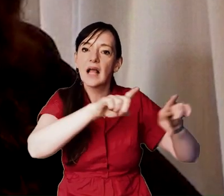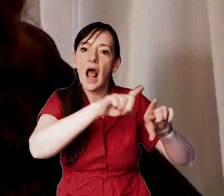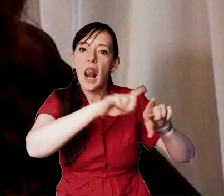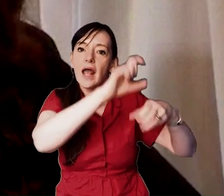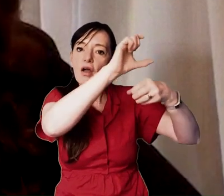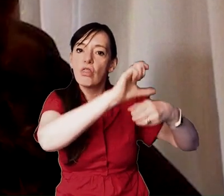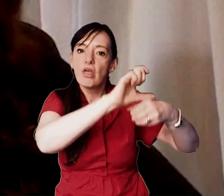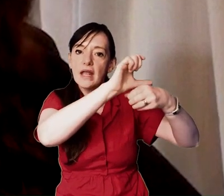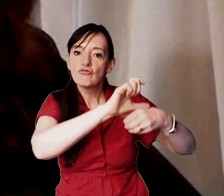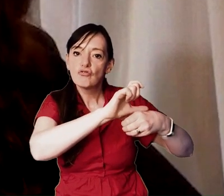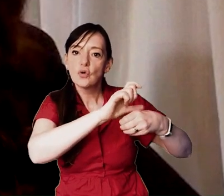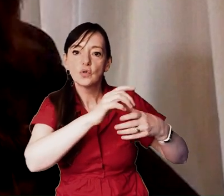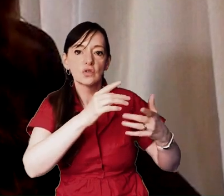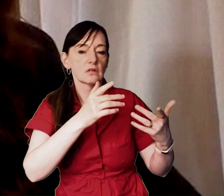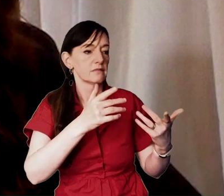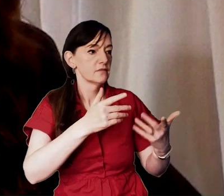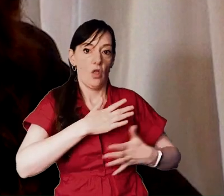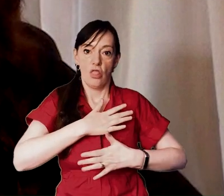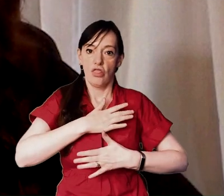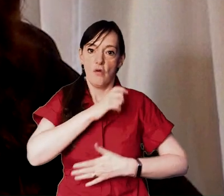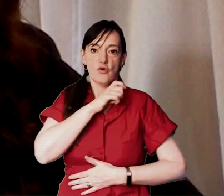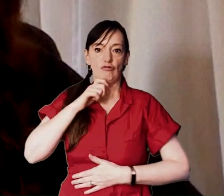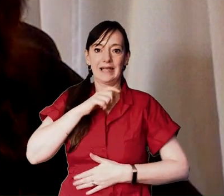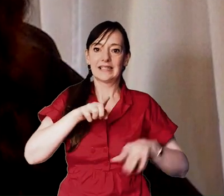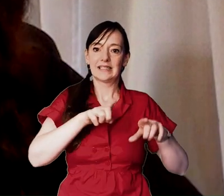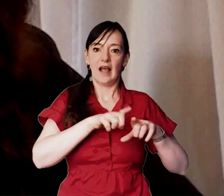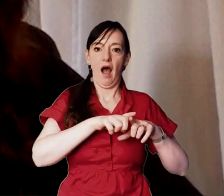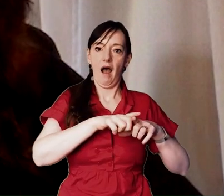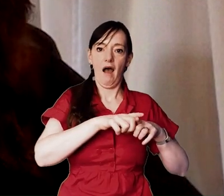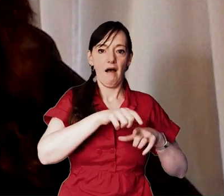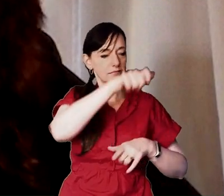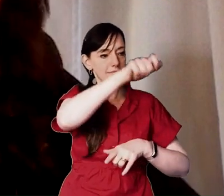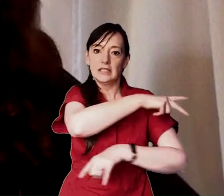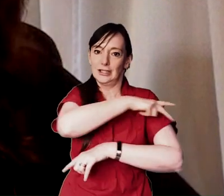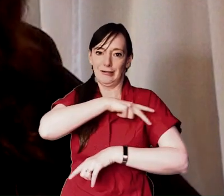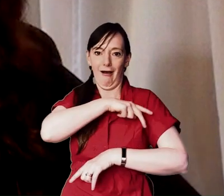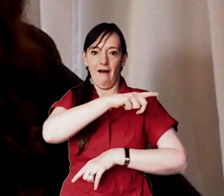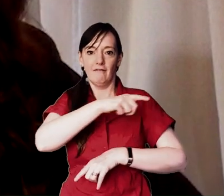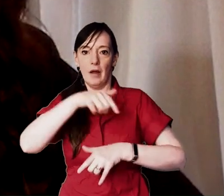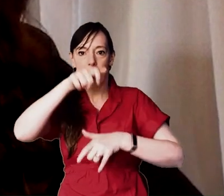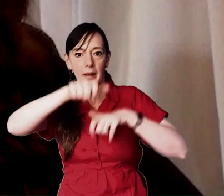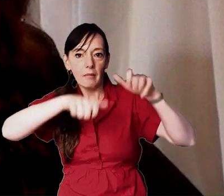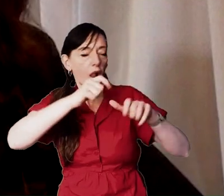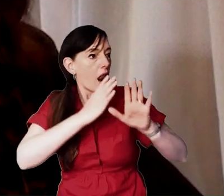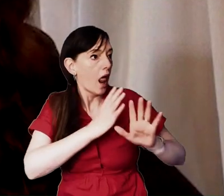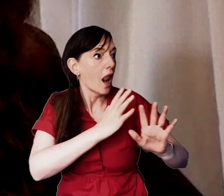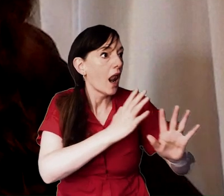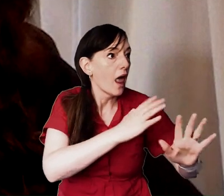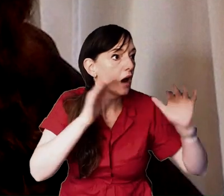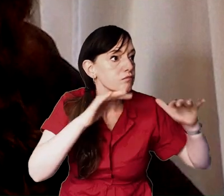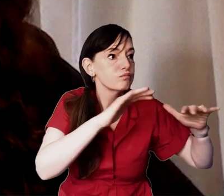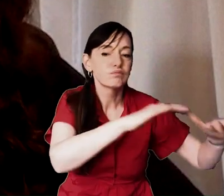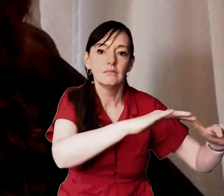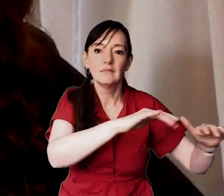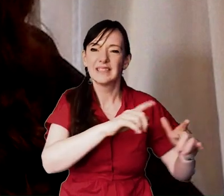presided by priests of sale assistants and cashes and this space is not neutral it's profoundly religious